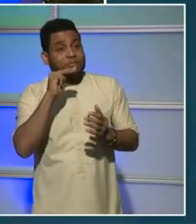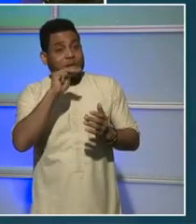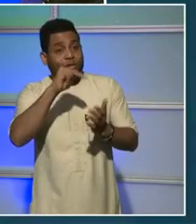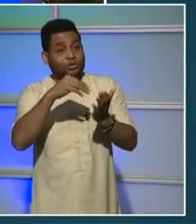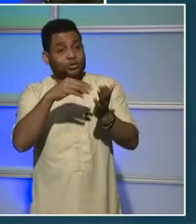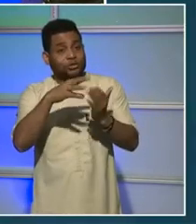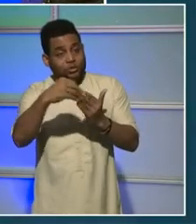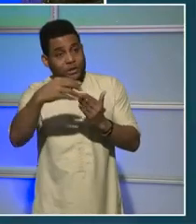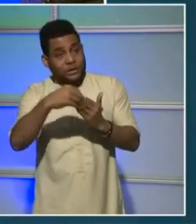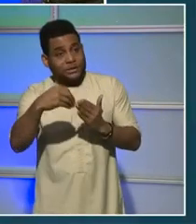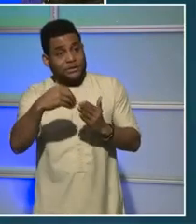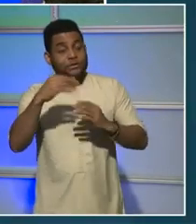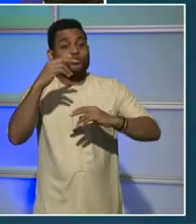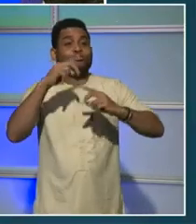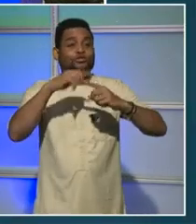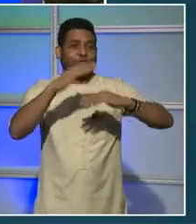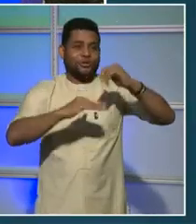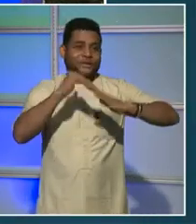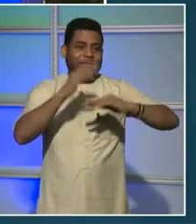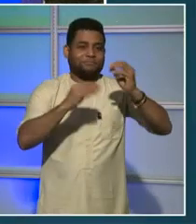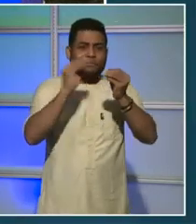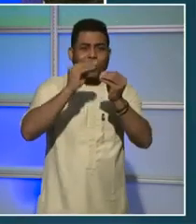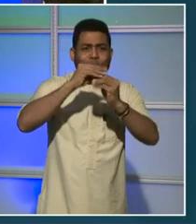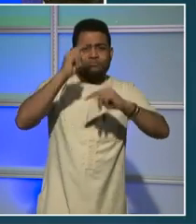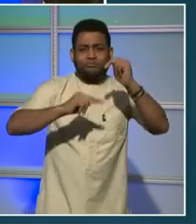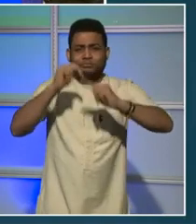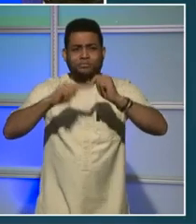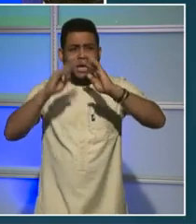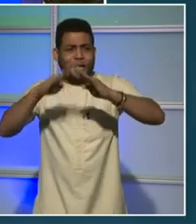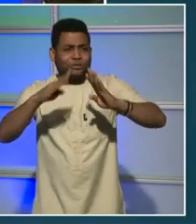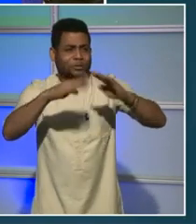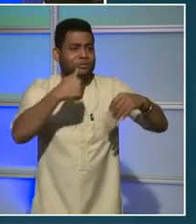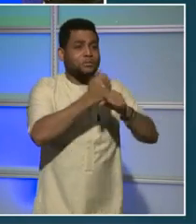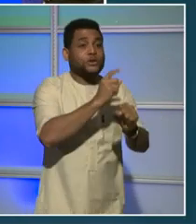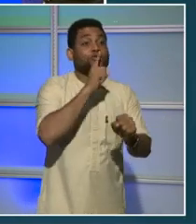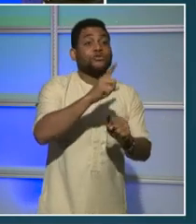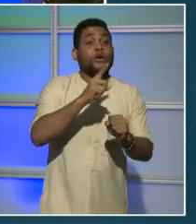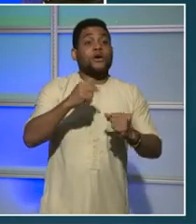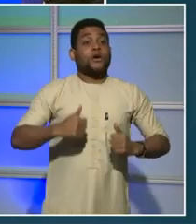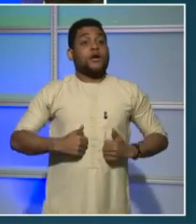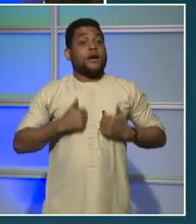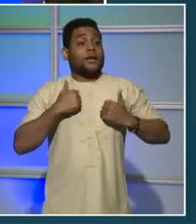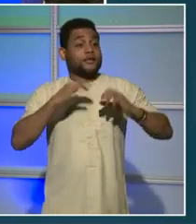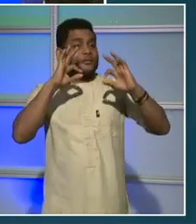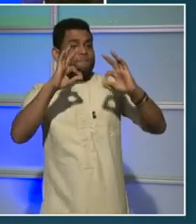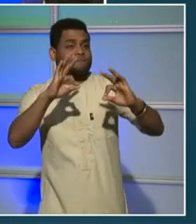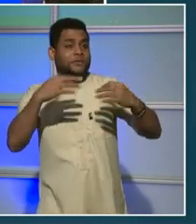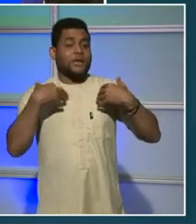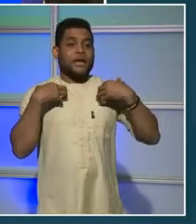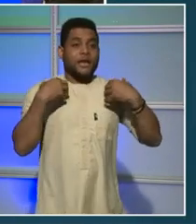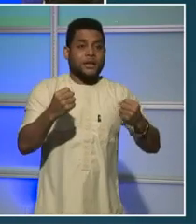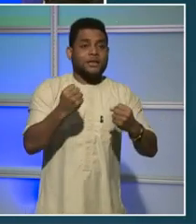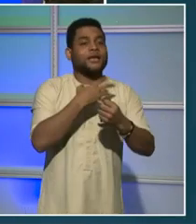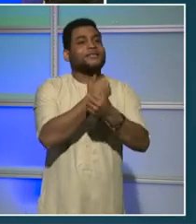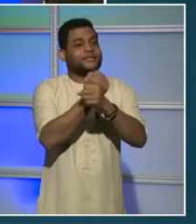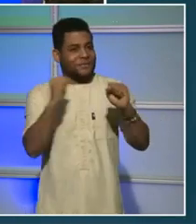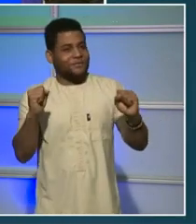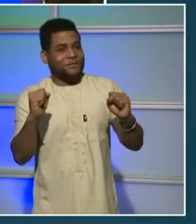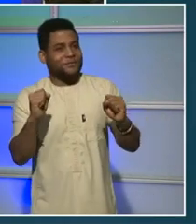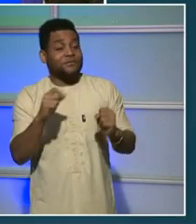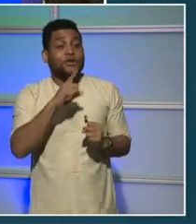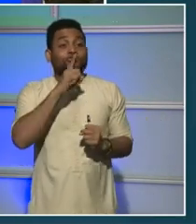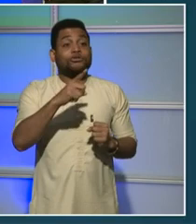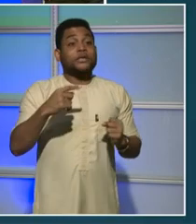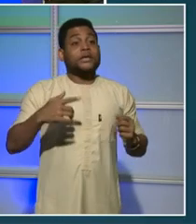so that those living conditions are healthy and safe, and we look forward to expanding that across more of the portfolio.